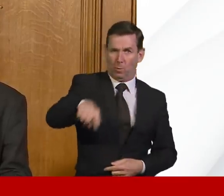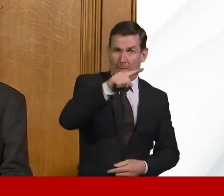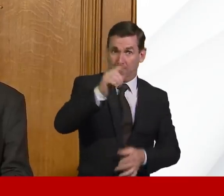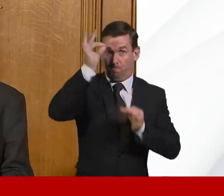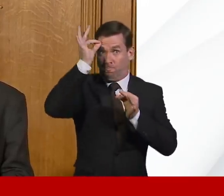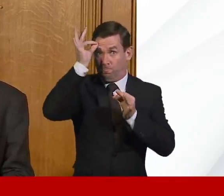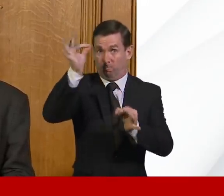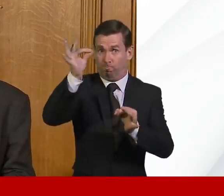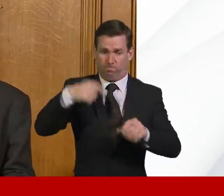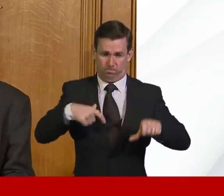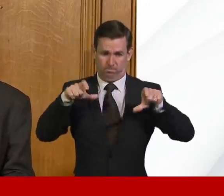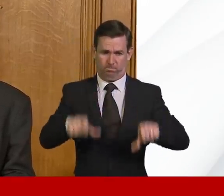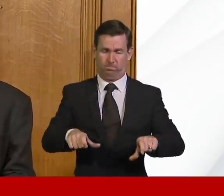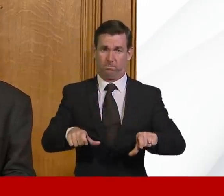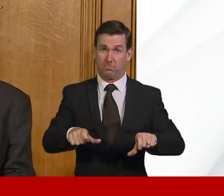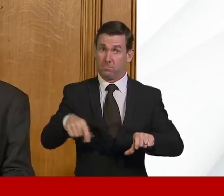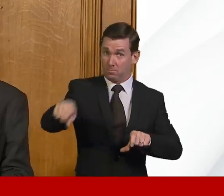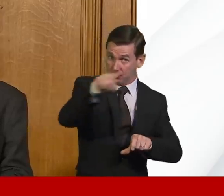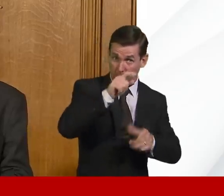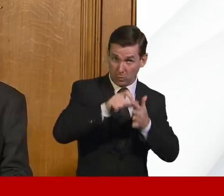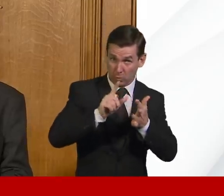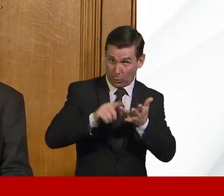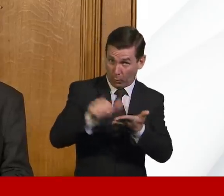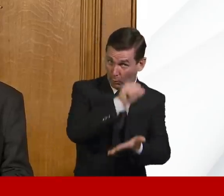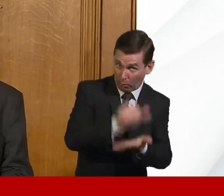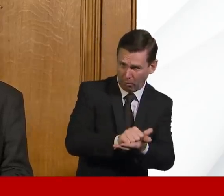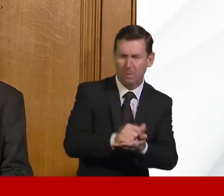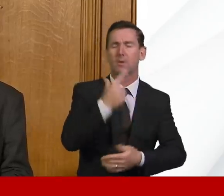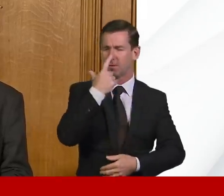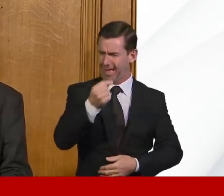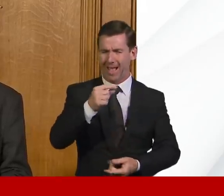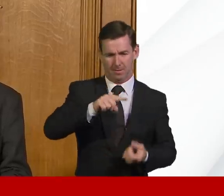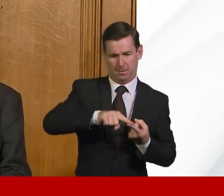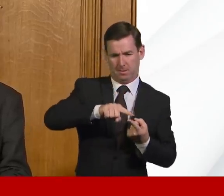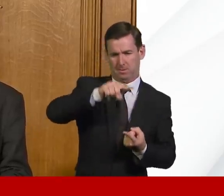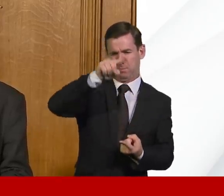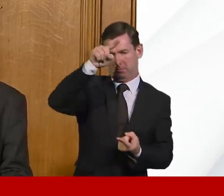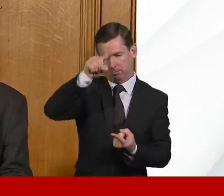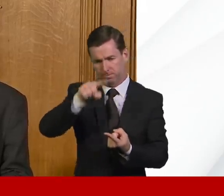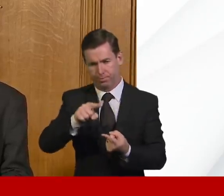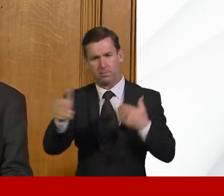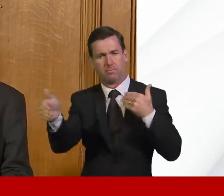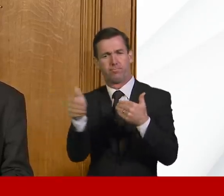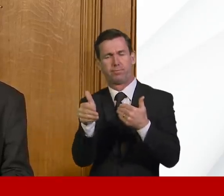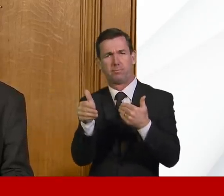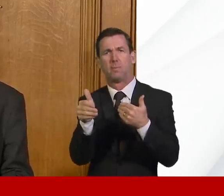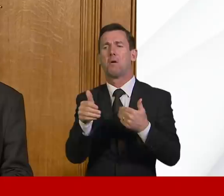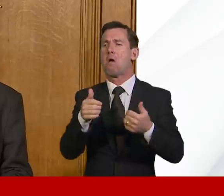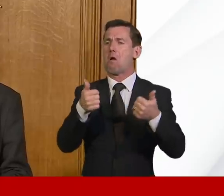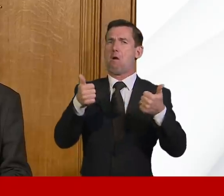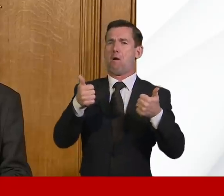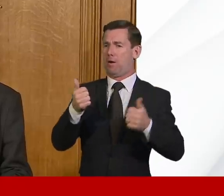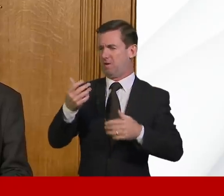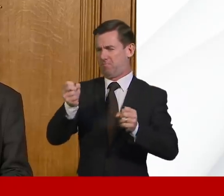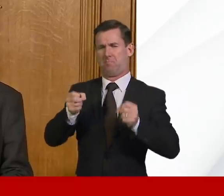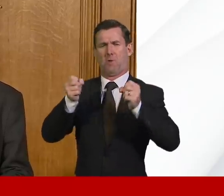then the quicker we will turn the tide on this and the quicker we will be confident that we can stay within the capacity